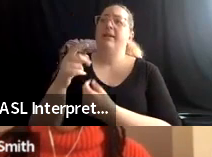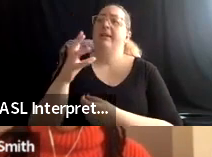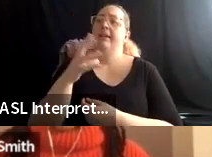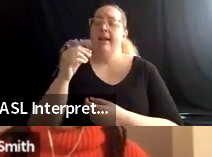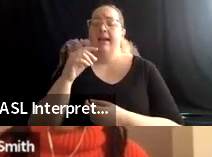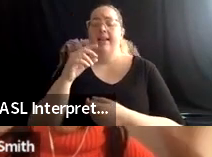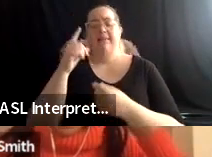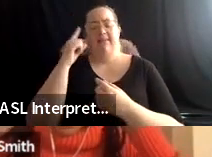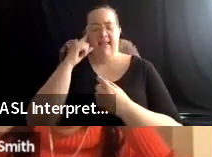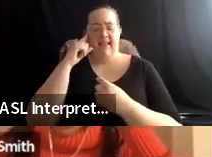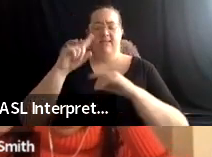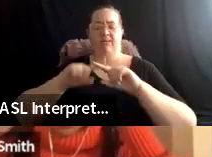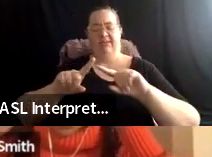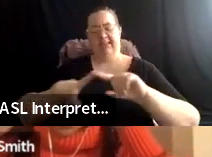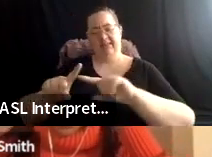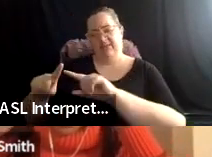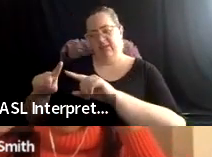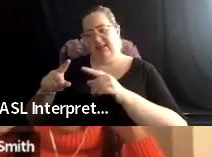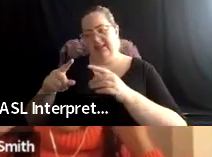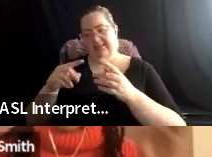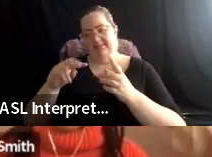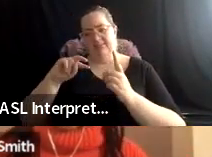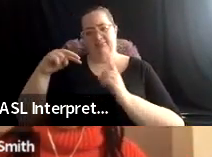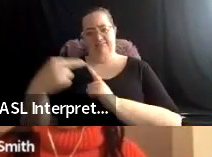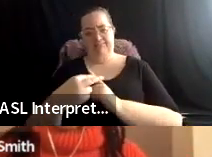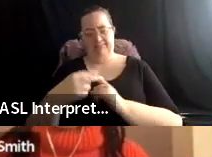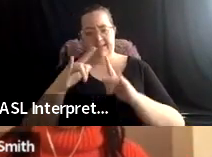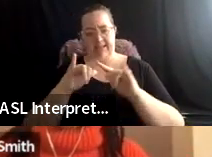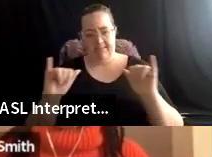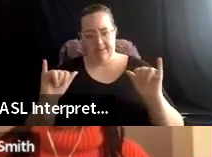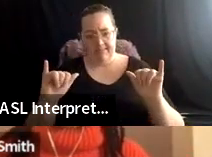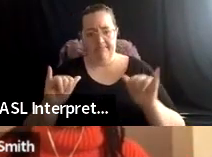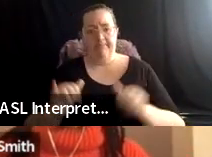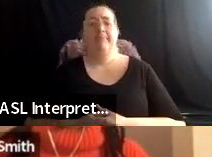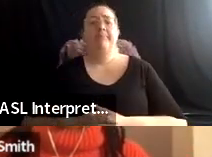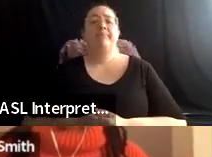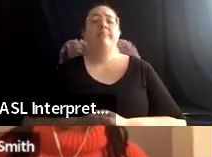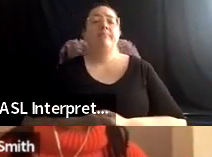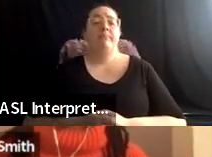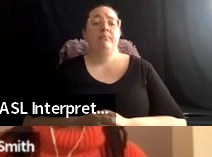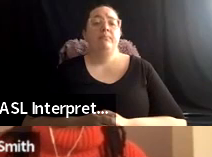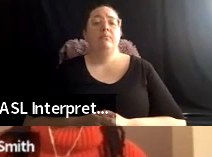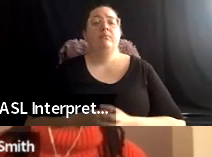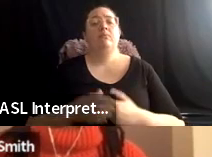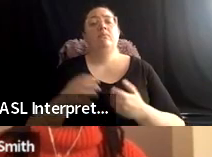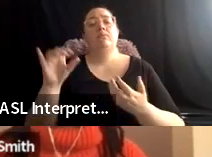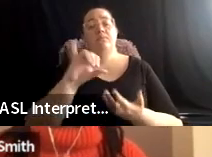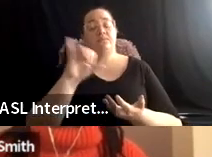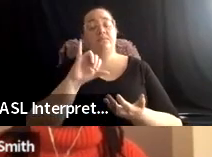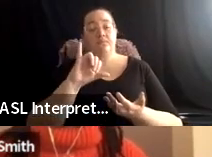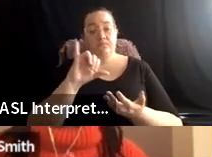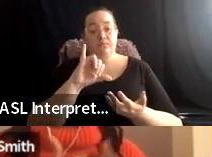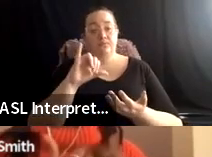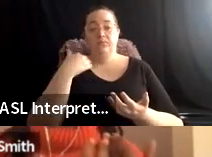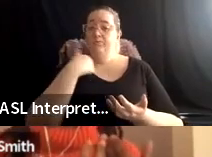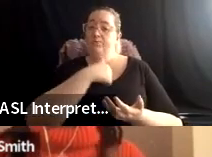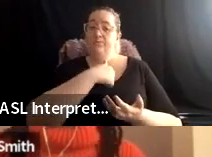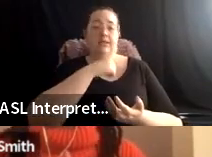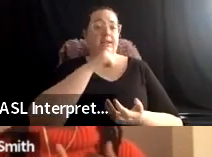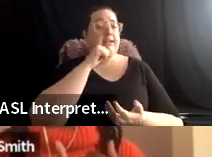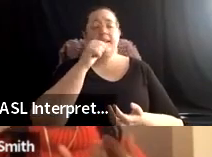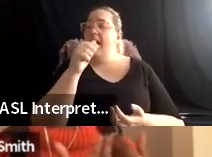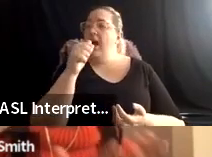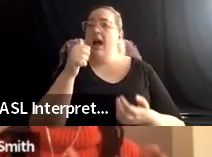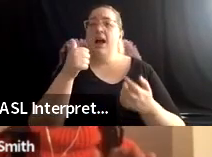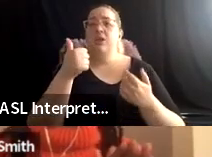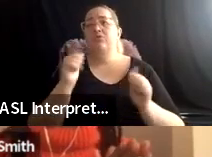Um, and, and we want to also note that, um, that this, we're not necessarily trying to be prescriptive and